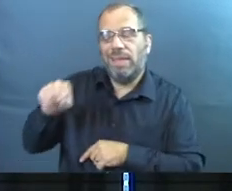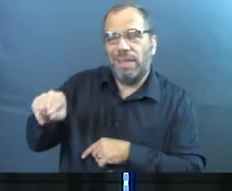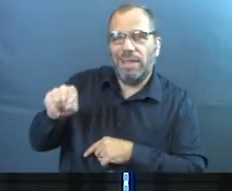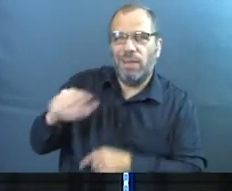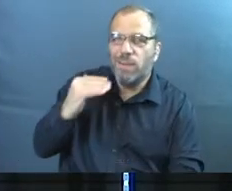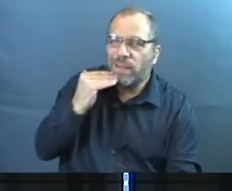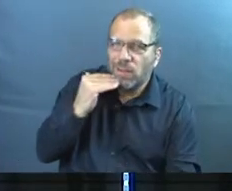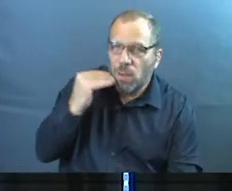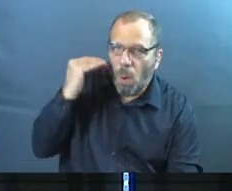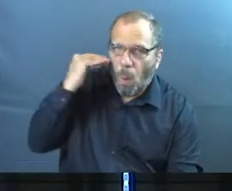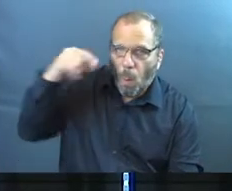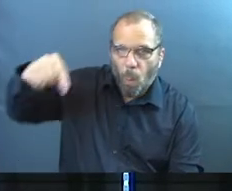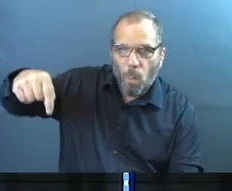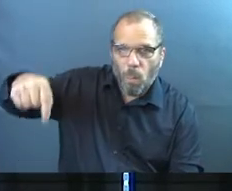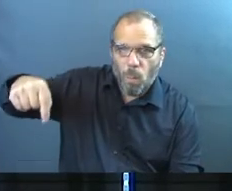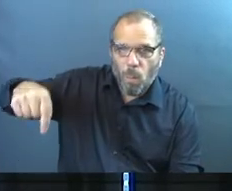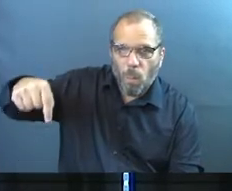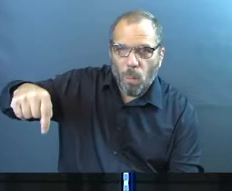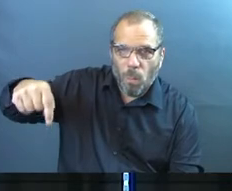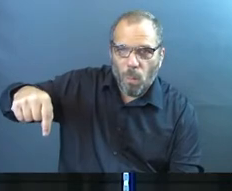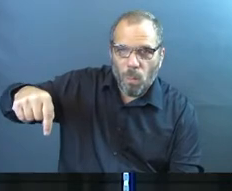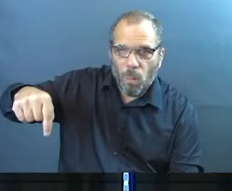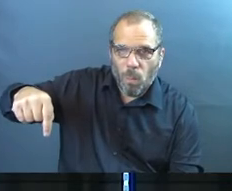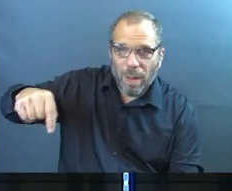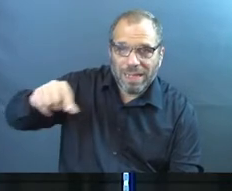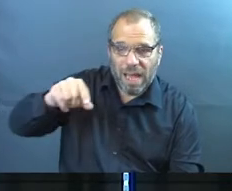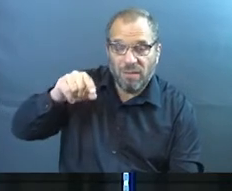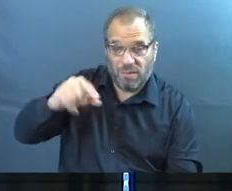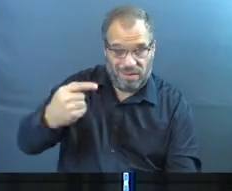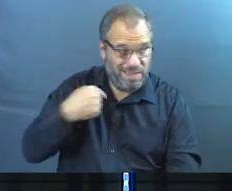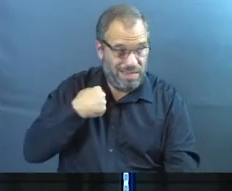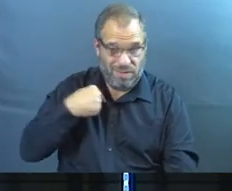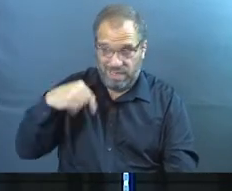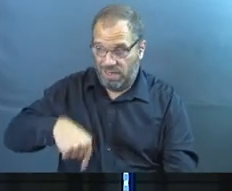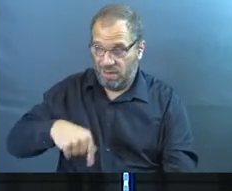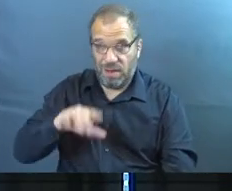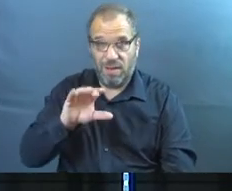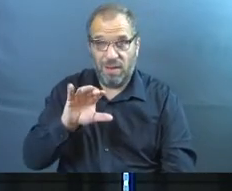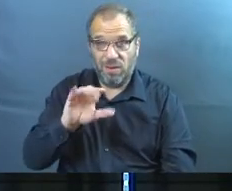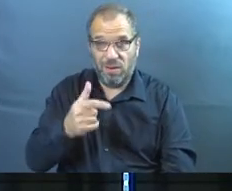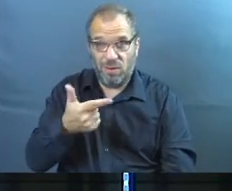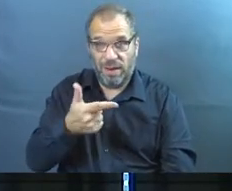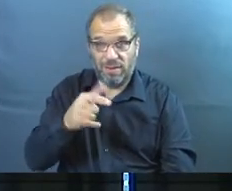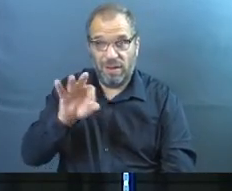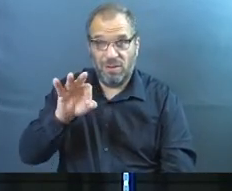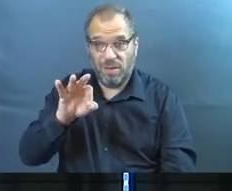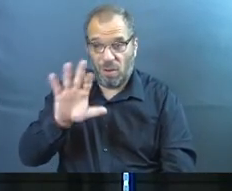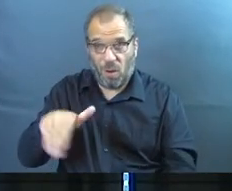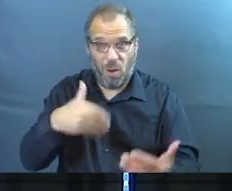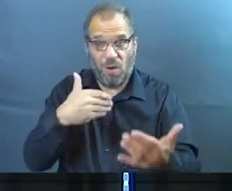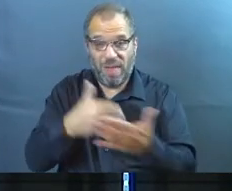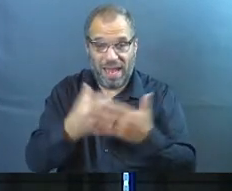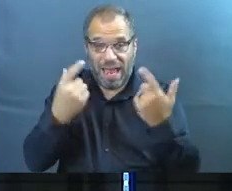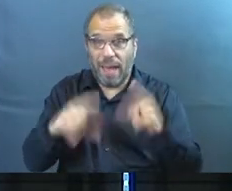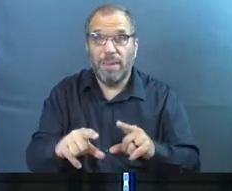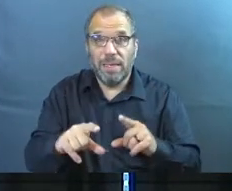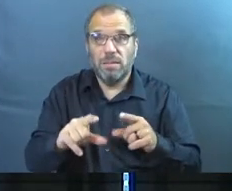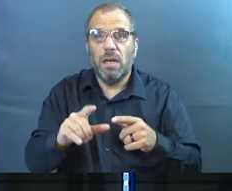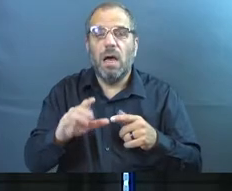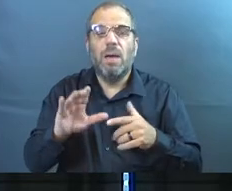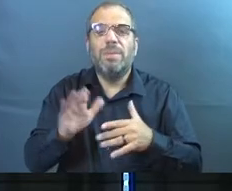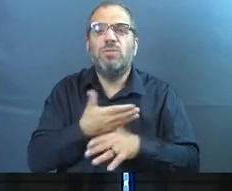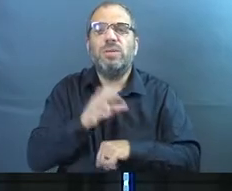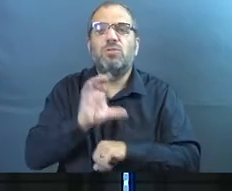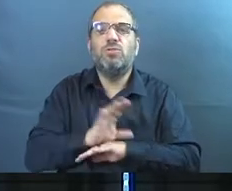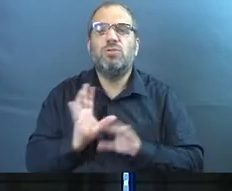gather. And for us in our context, even on a Sunday morning, most of that other stuff happens between